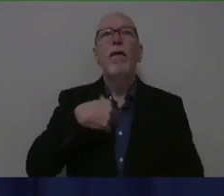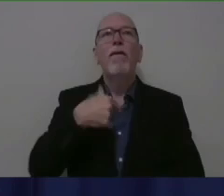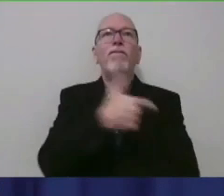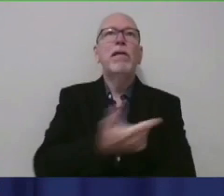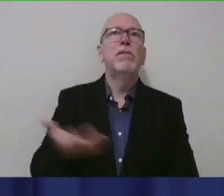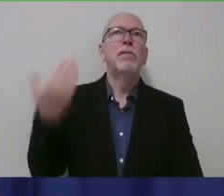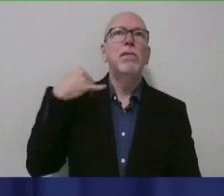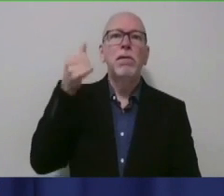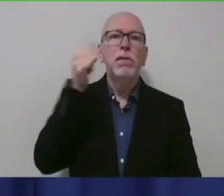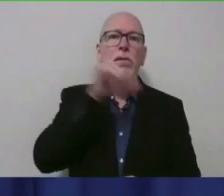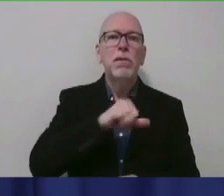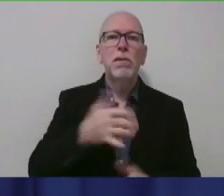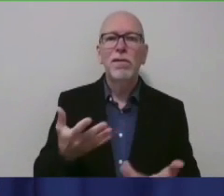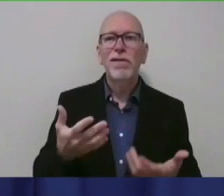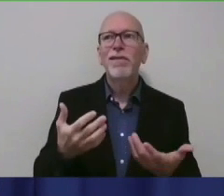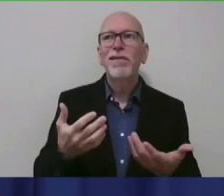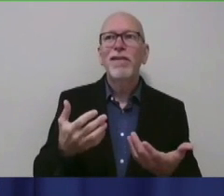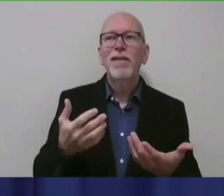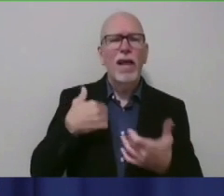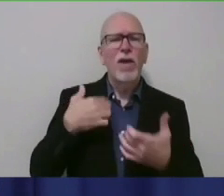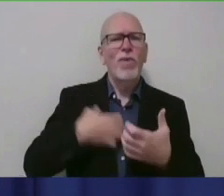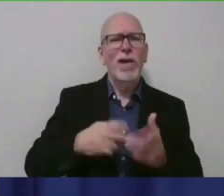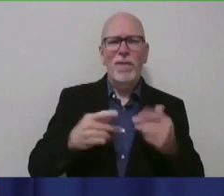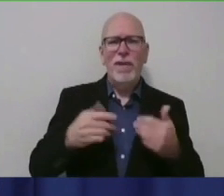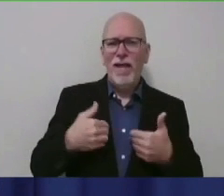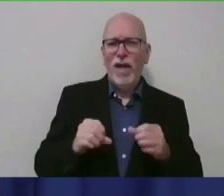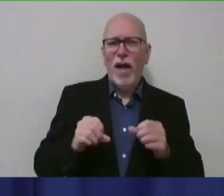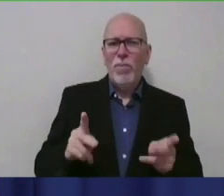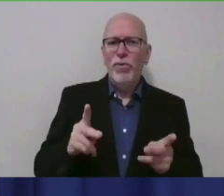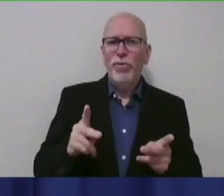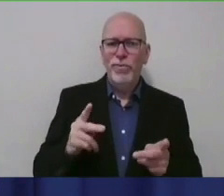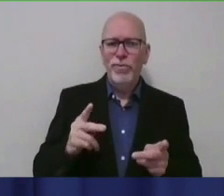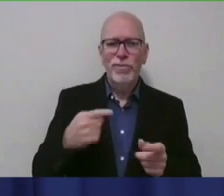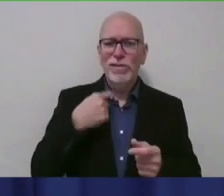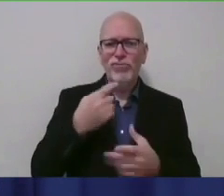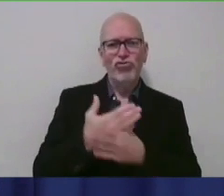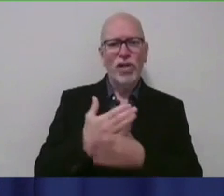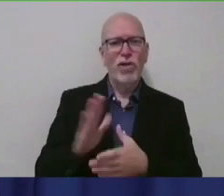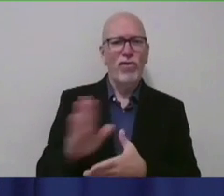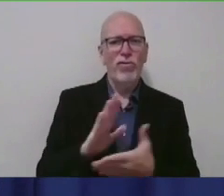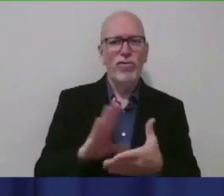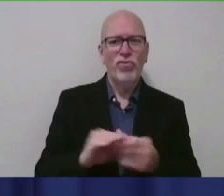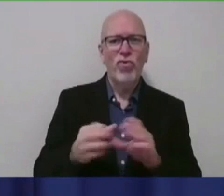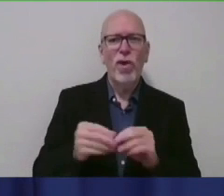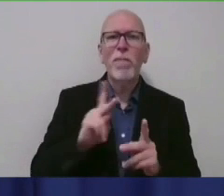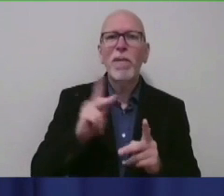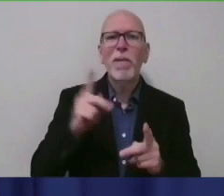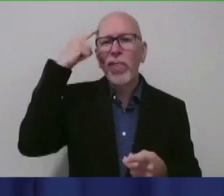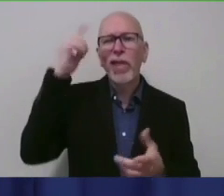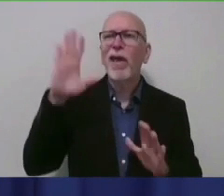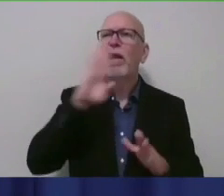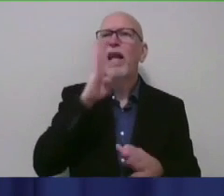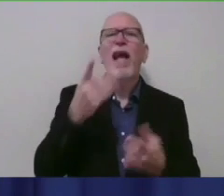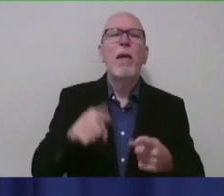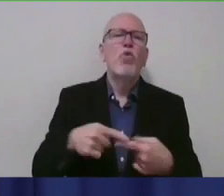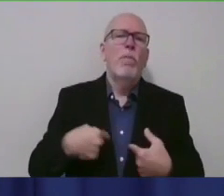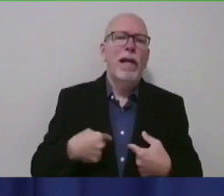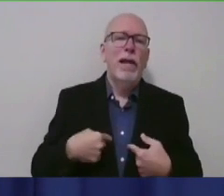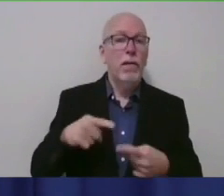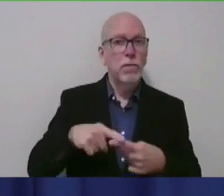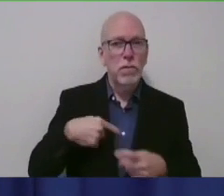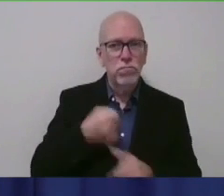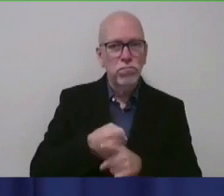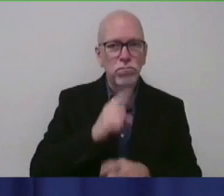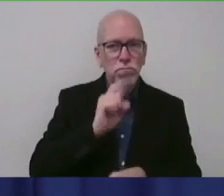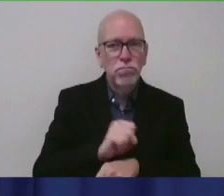You know, I kind of wish that people had the opportunity to tell that story because, you know, nobody thinks it's going to be them until it's them or their loved one